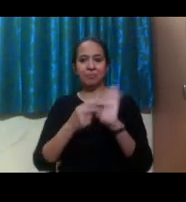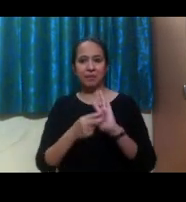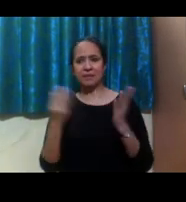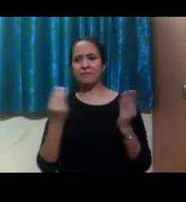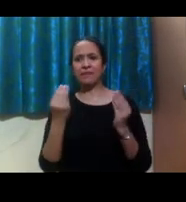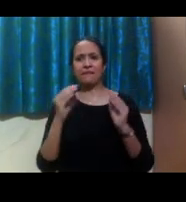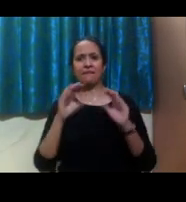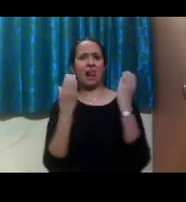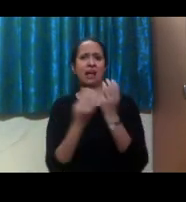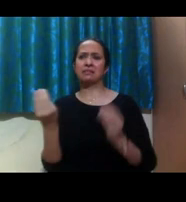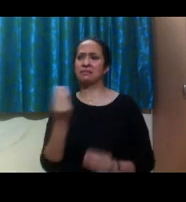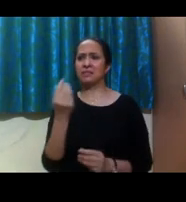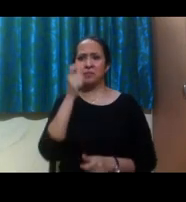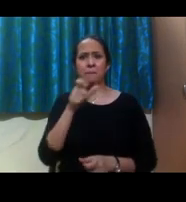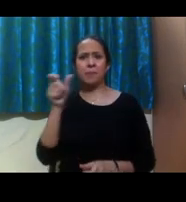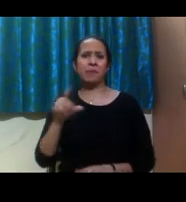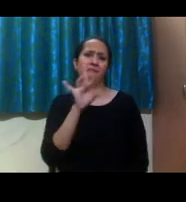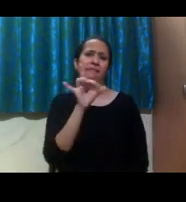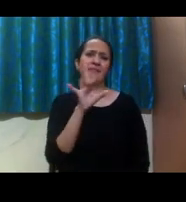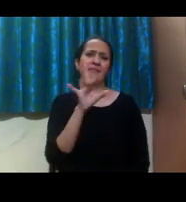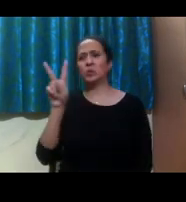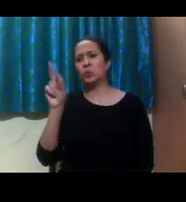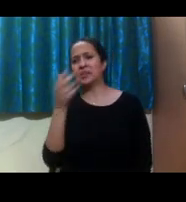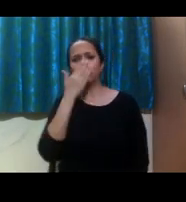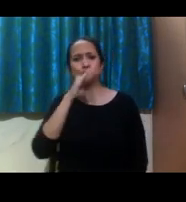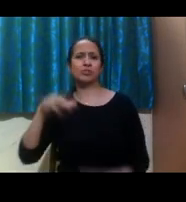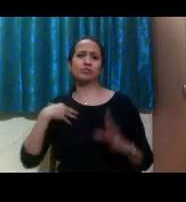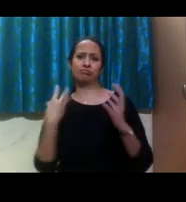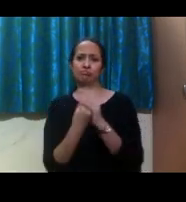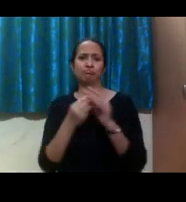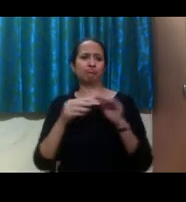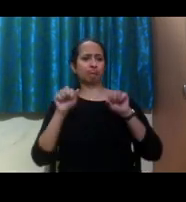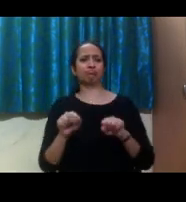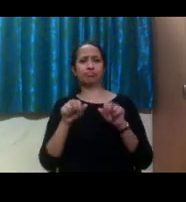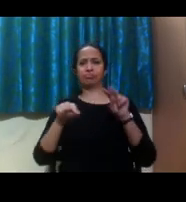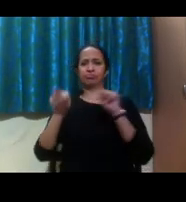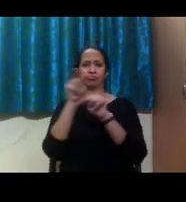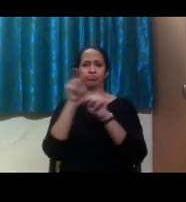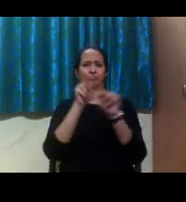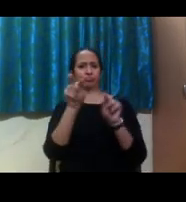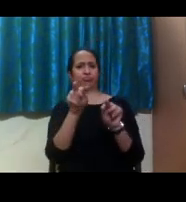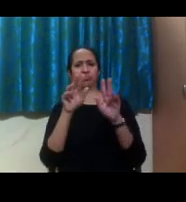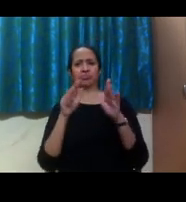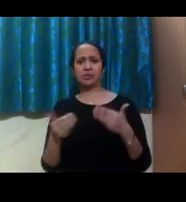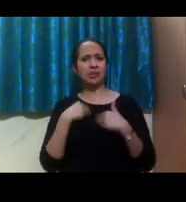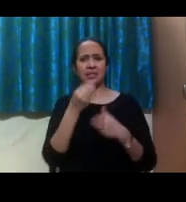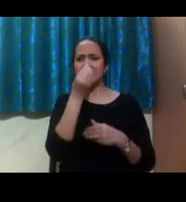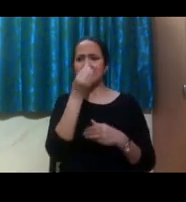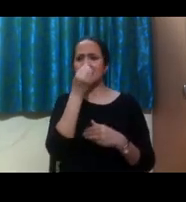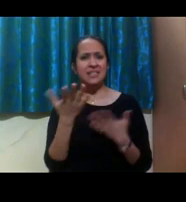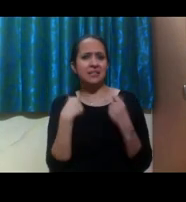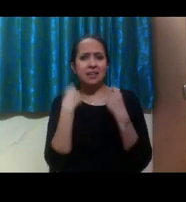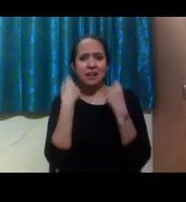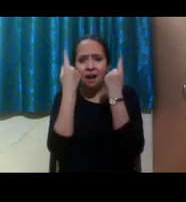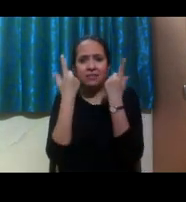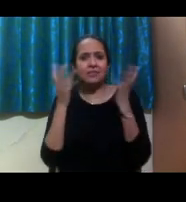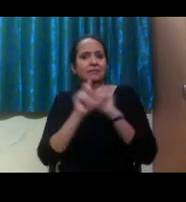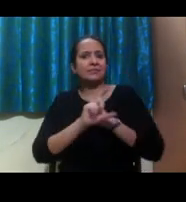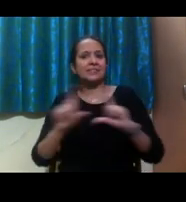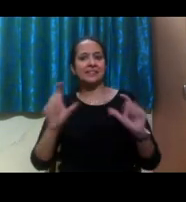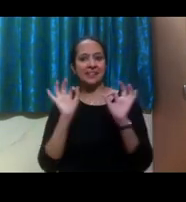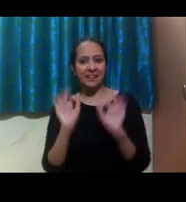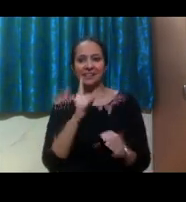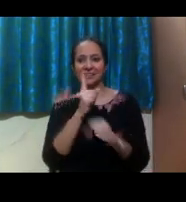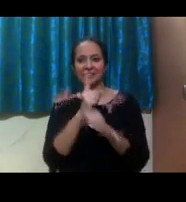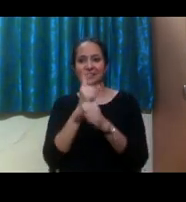class of maybe 15 to 20 students. In those classrooms, it was easy for me to understand the professor. And